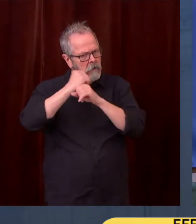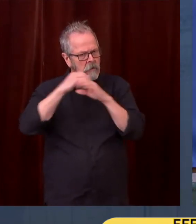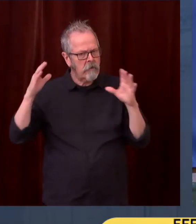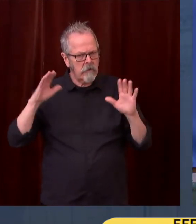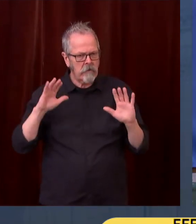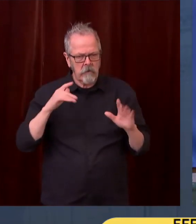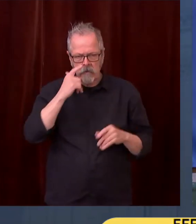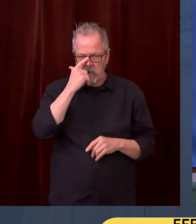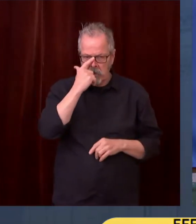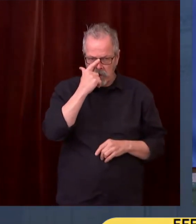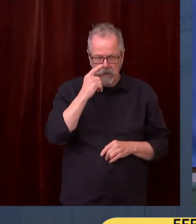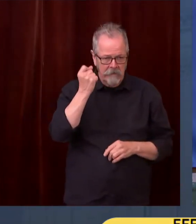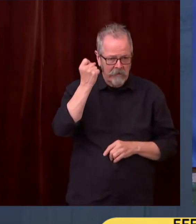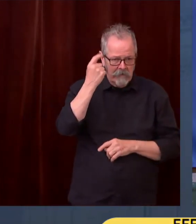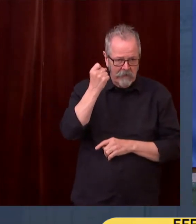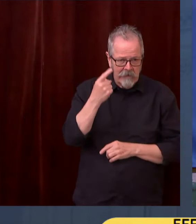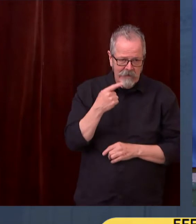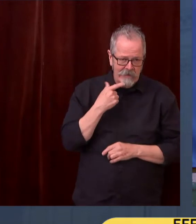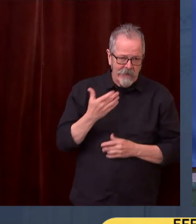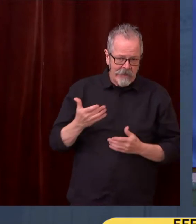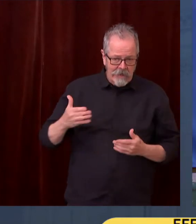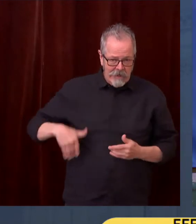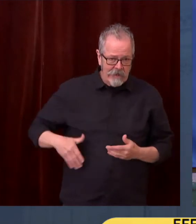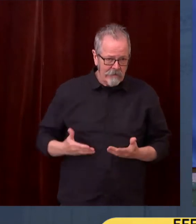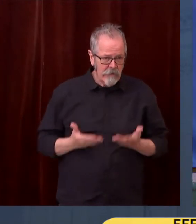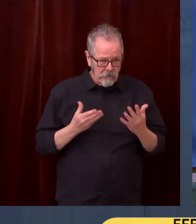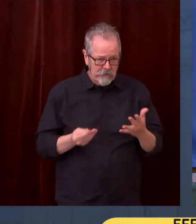call for it. I haven't in my own mind